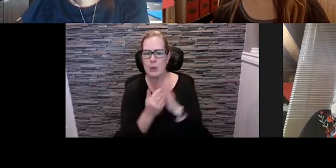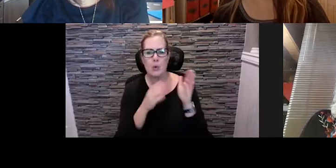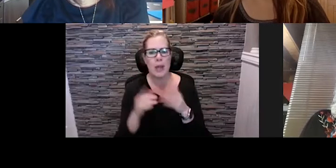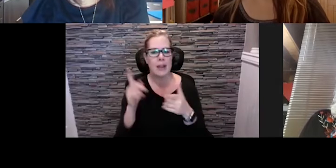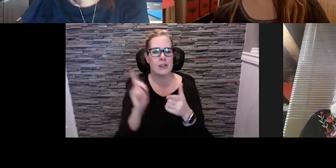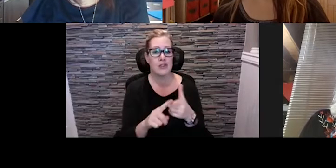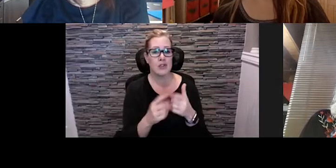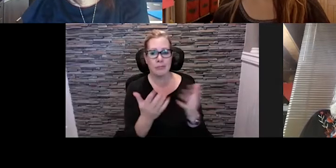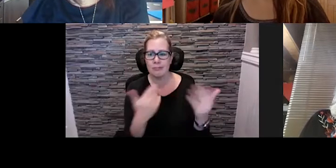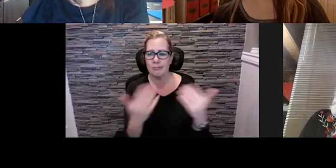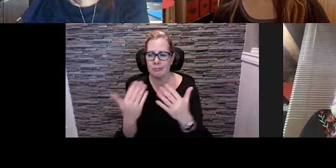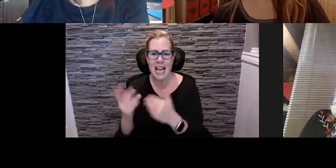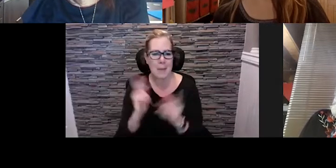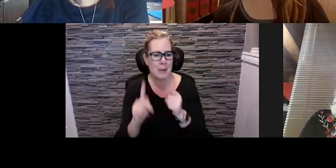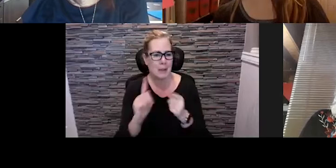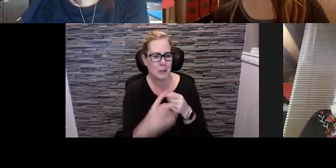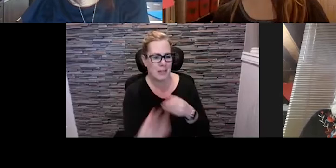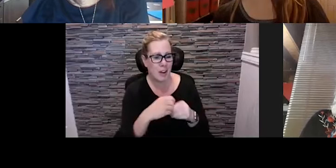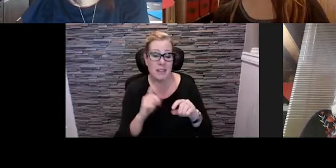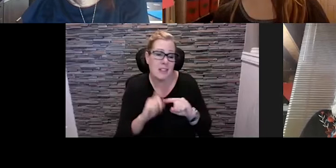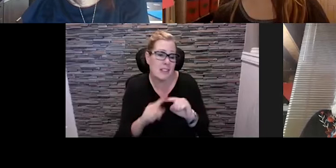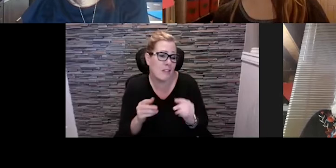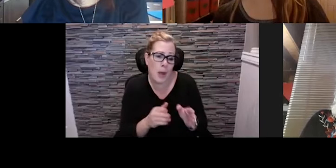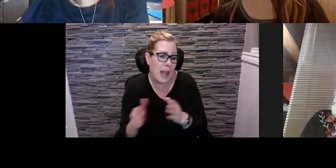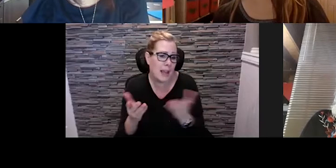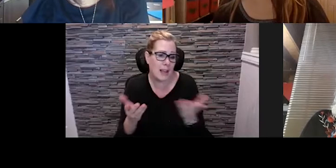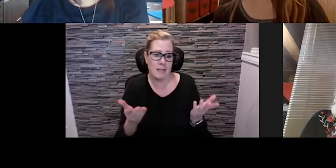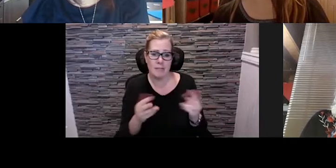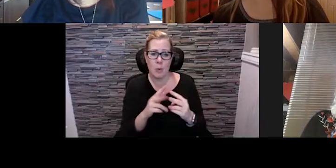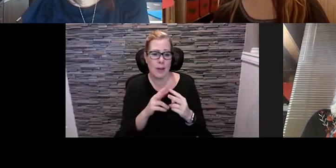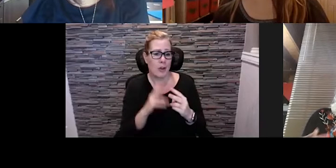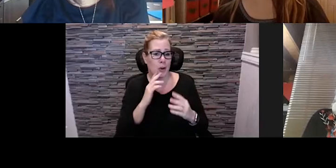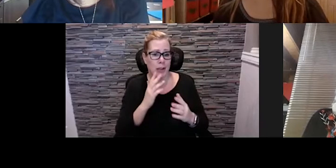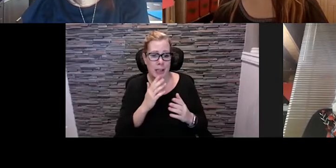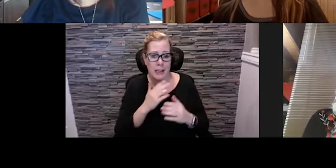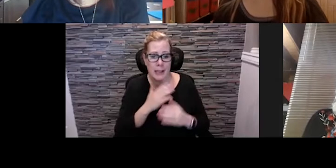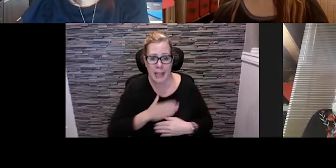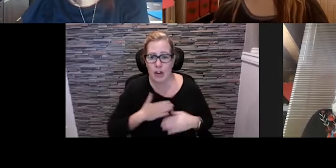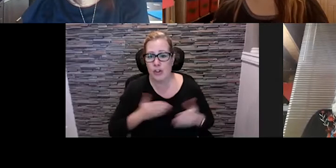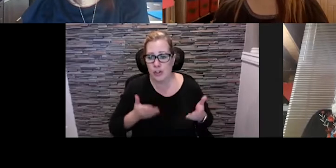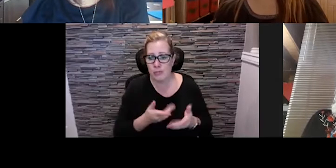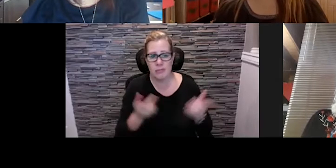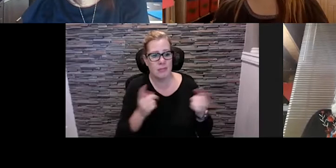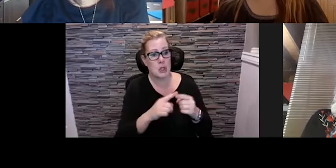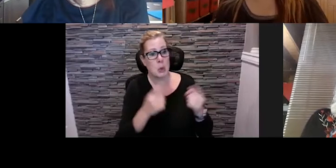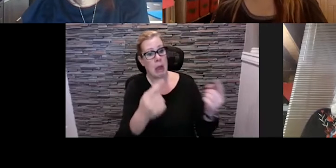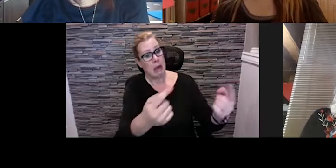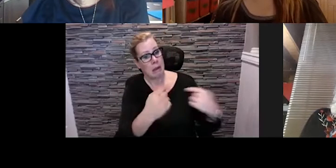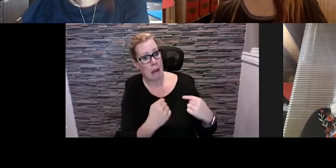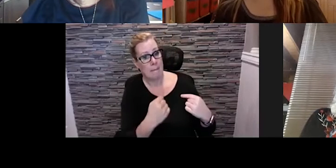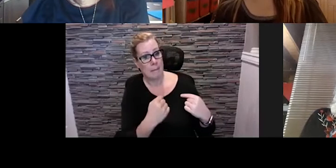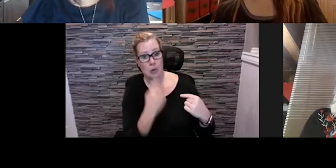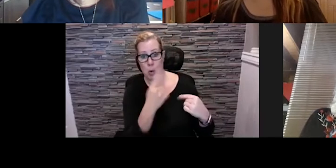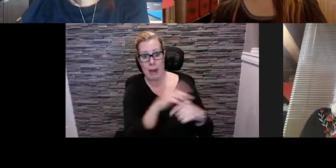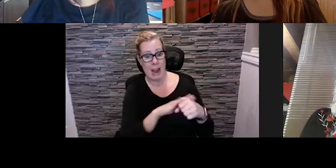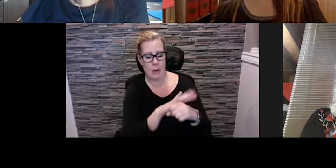citizens in a different level. whether it is encouraging them to not necessarily come down to one space, but how